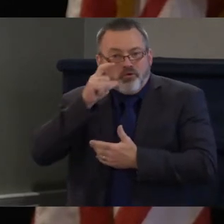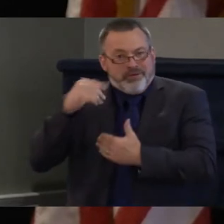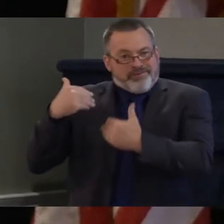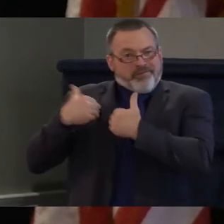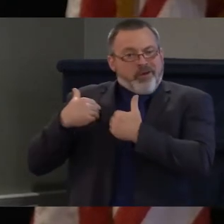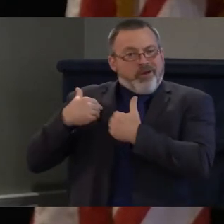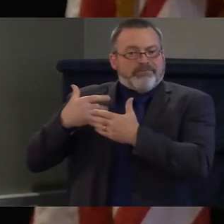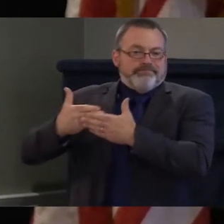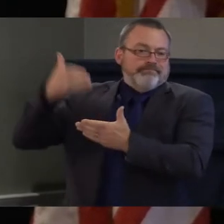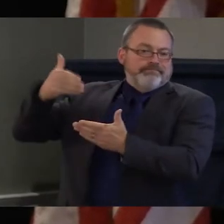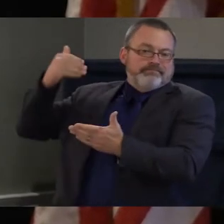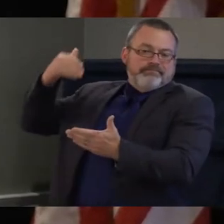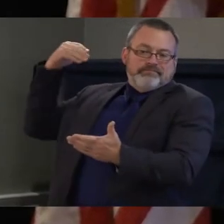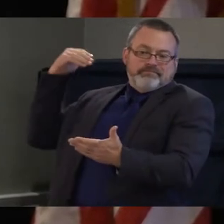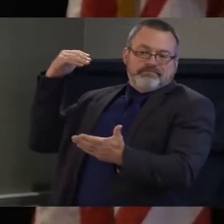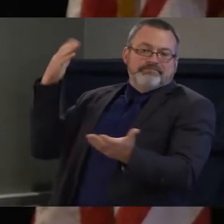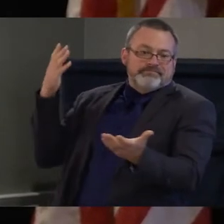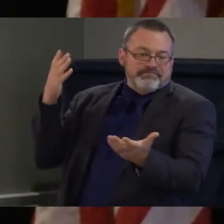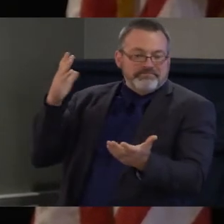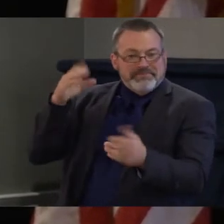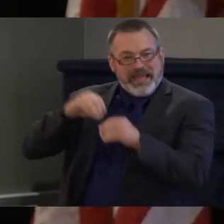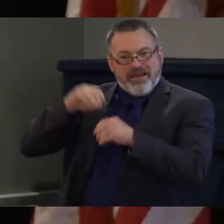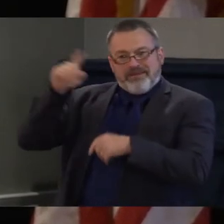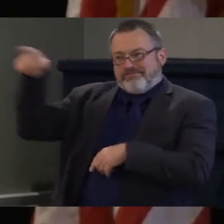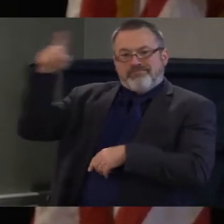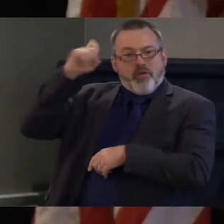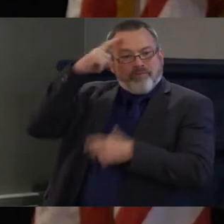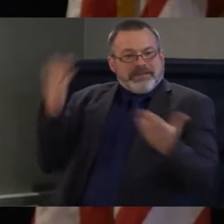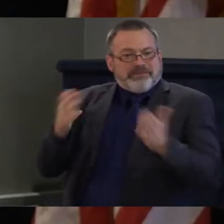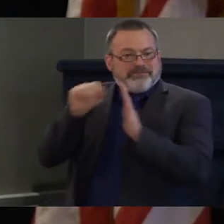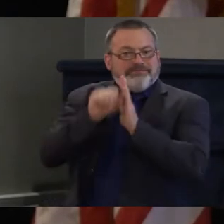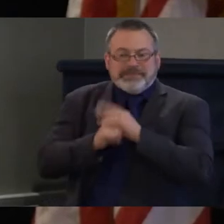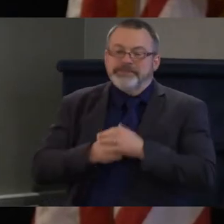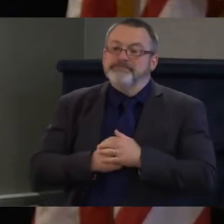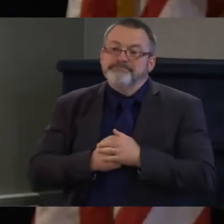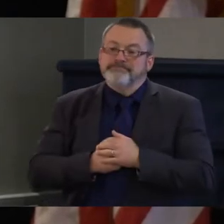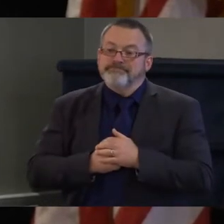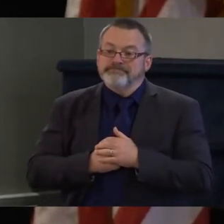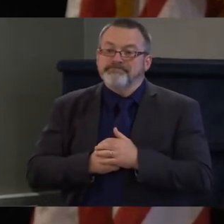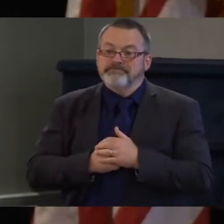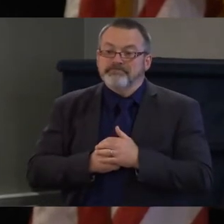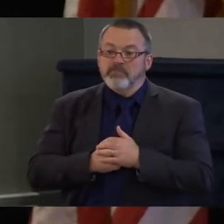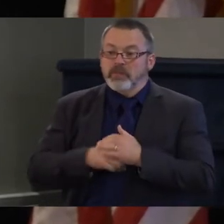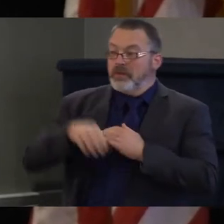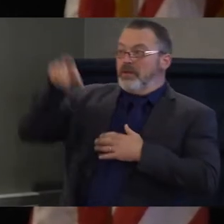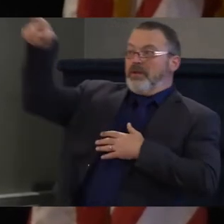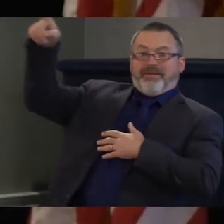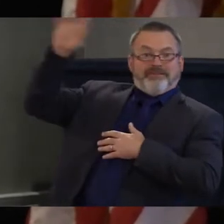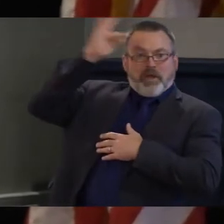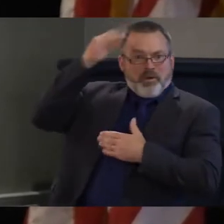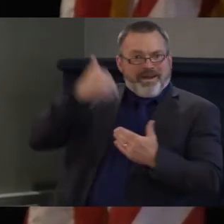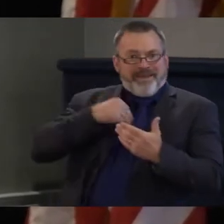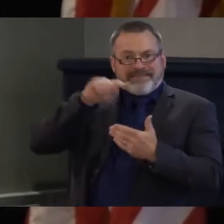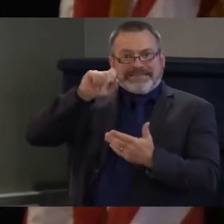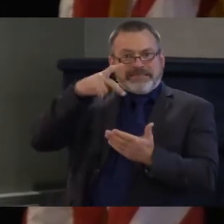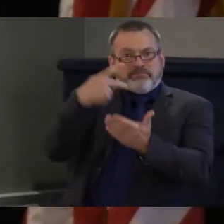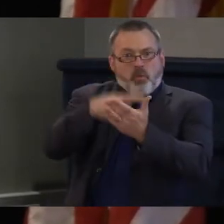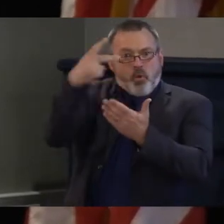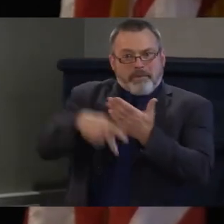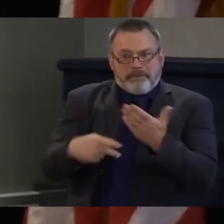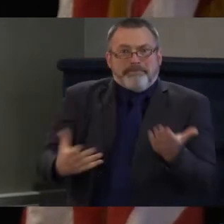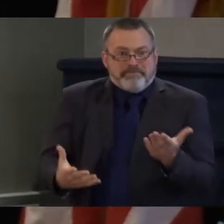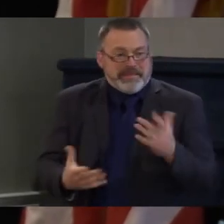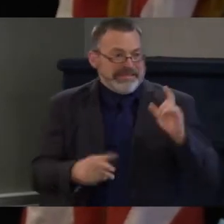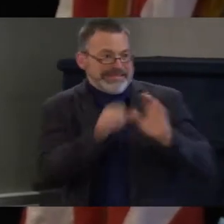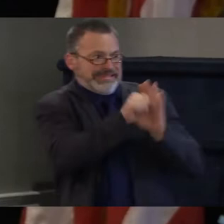Vermont state legislature. At the federal level, would support tax incentives, because it is not for a lack of care or